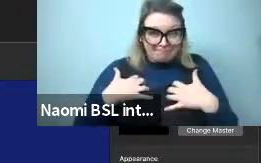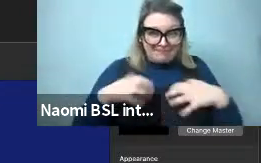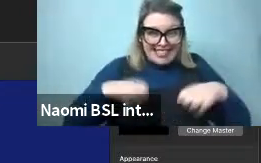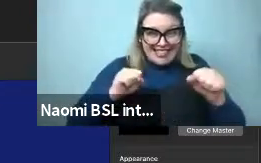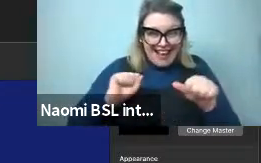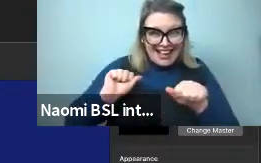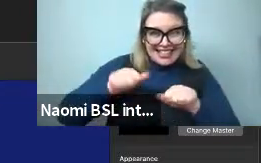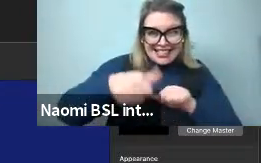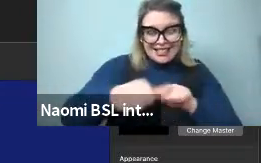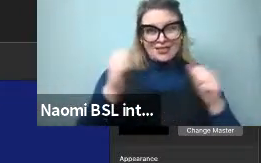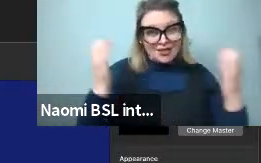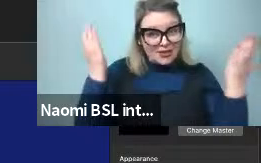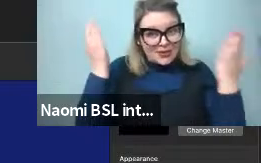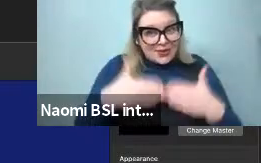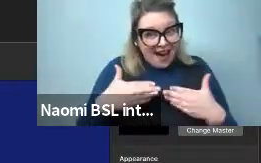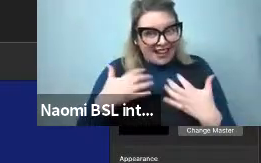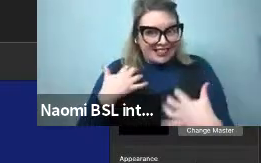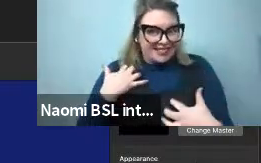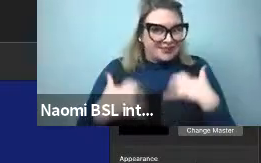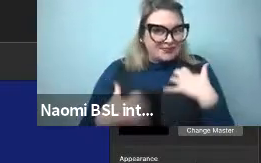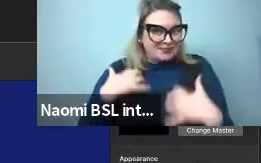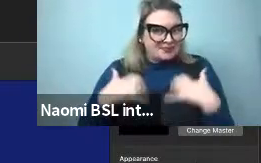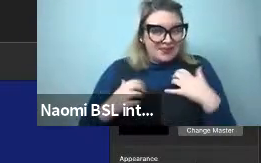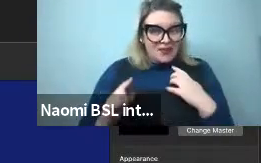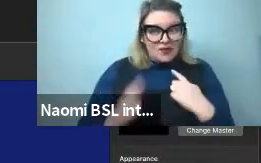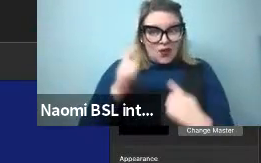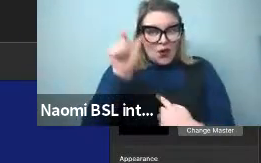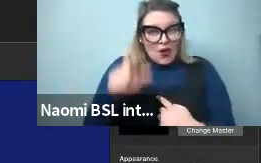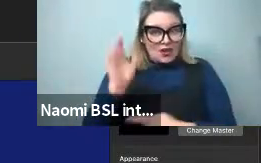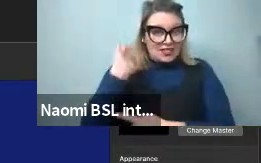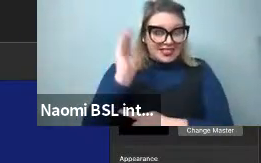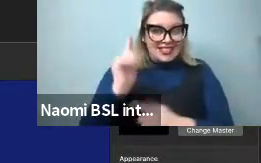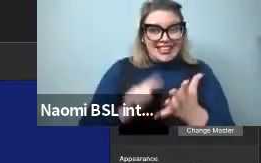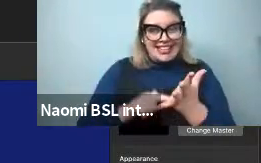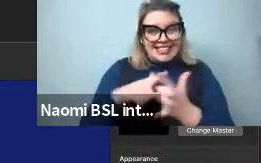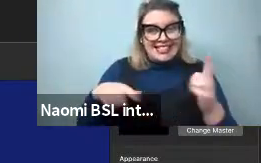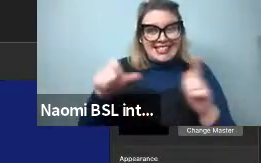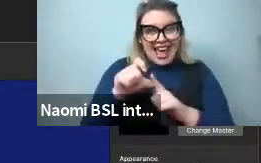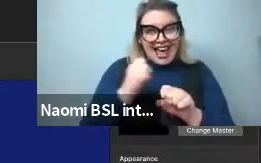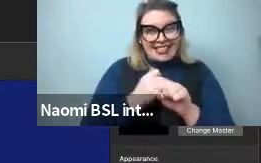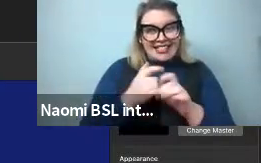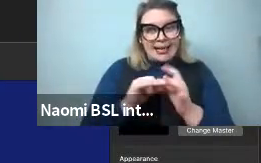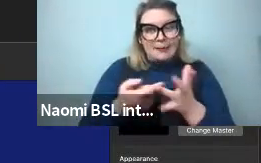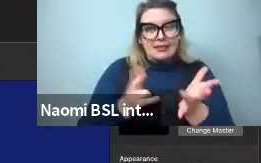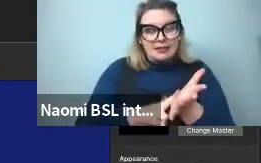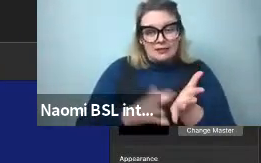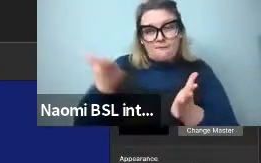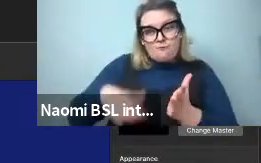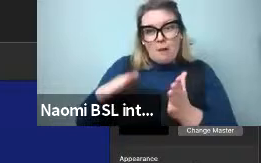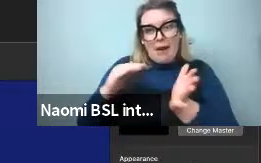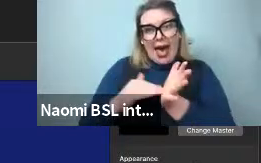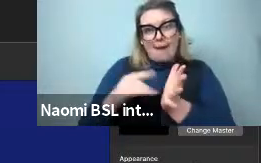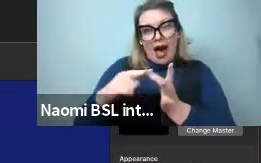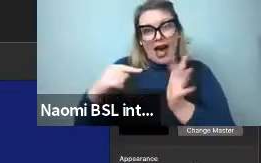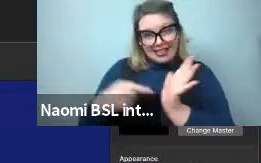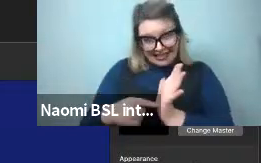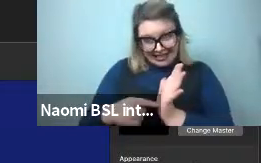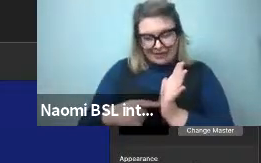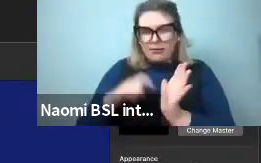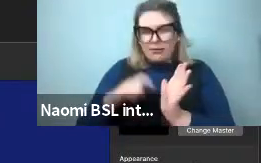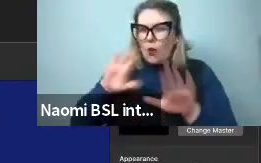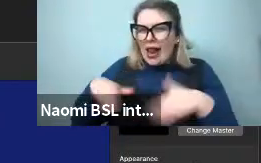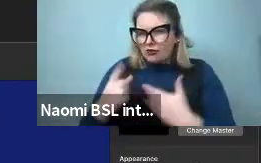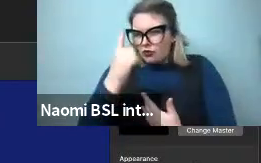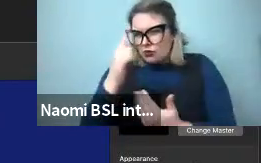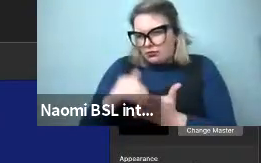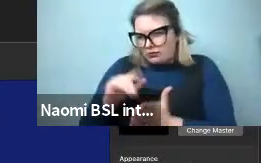series this week with Ted Gibson from MIT. I'm going to introduce Ted in a second. But